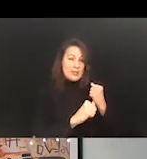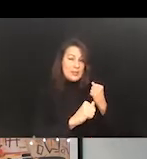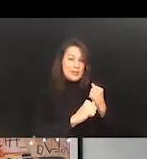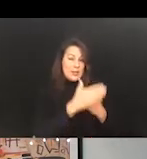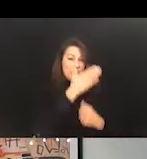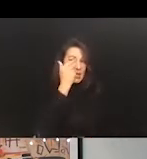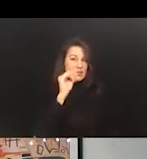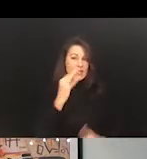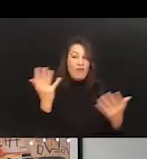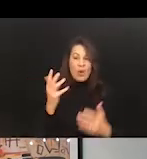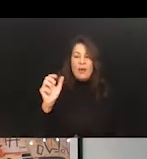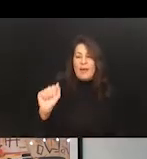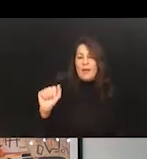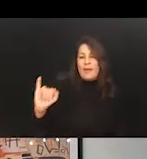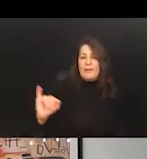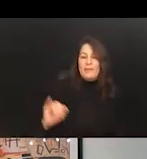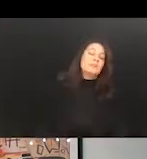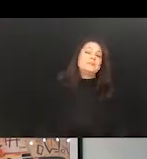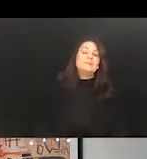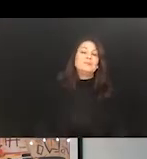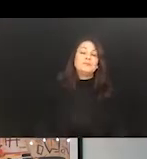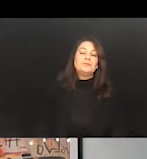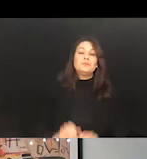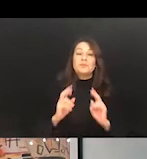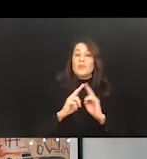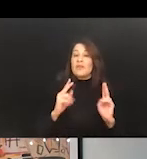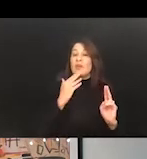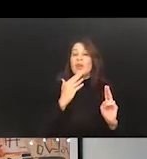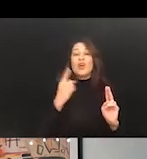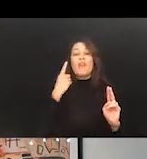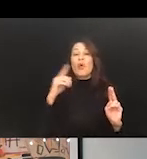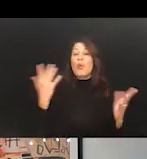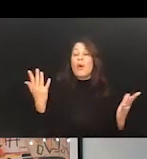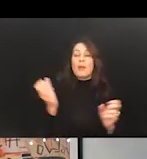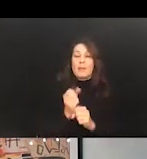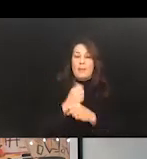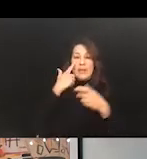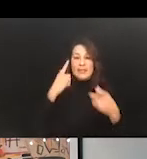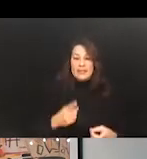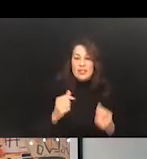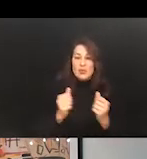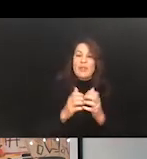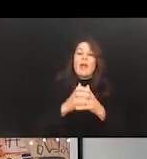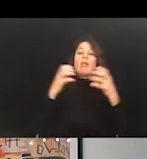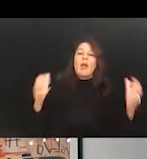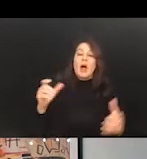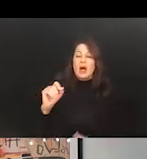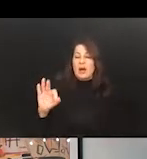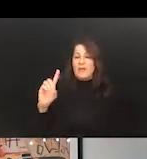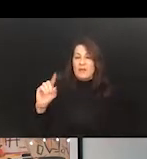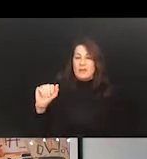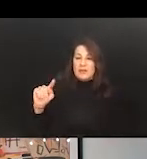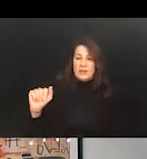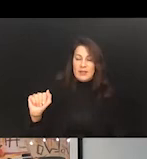artificial intelligence. It's very good at making decisions with lots of data. And, you know, there are different,